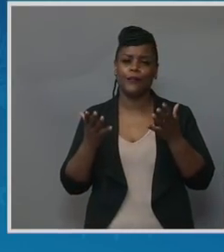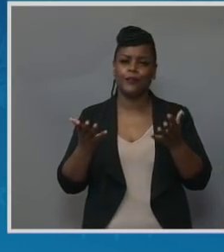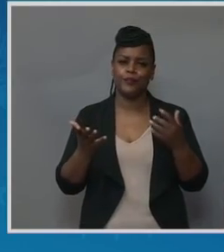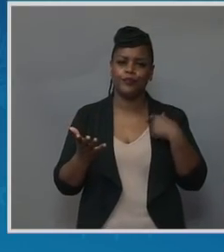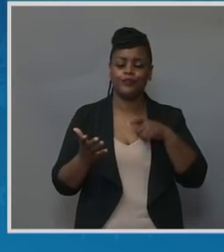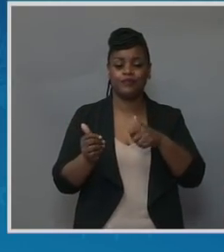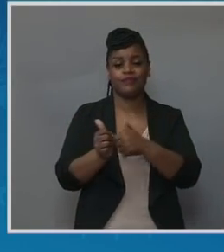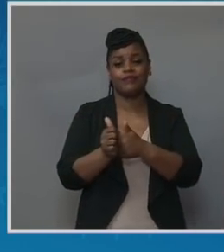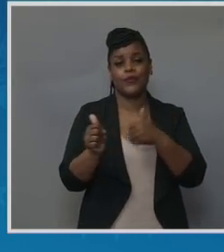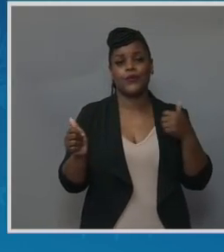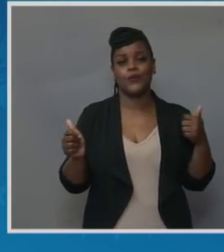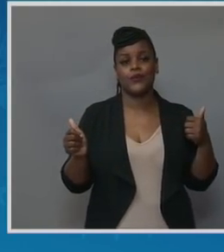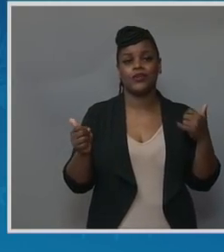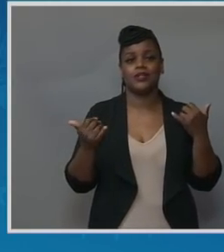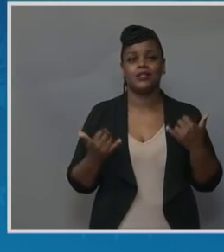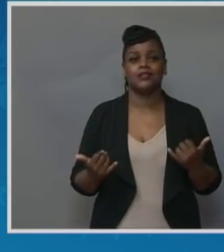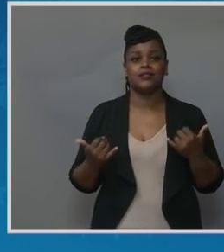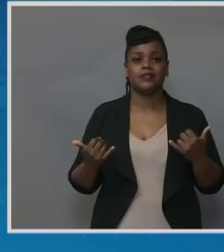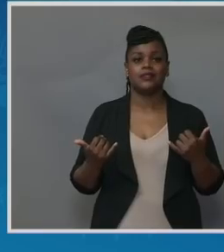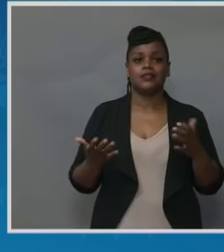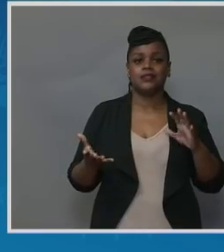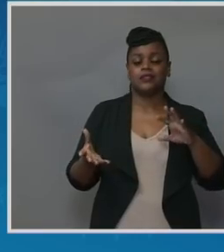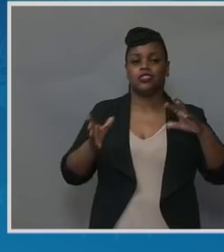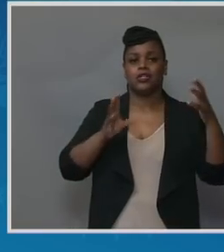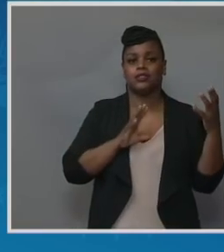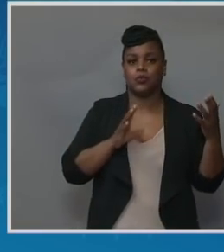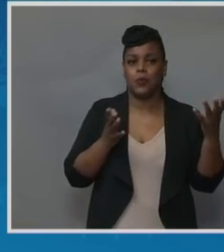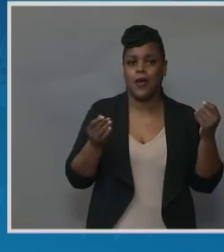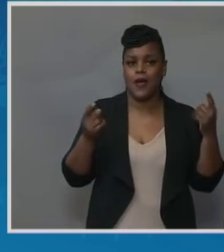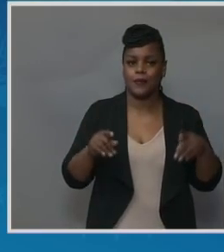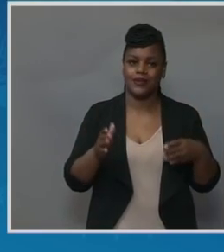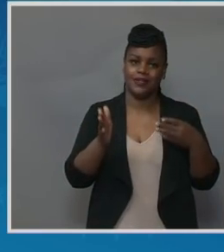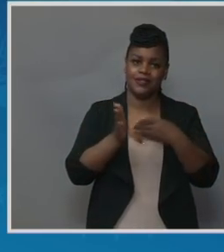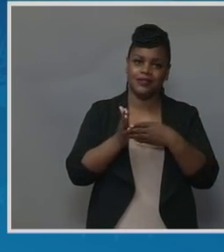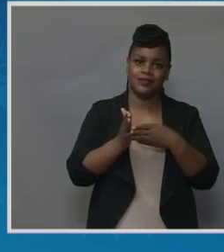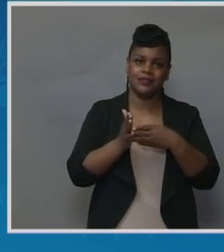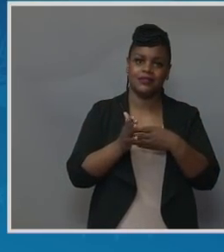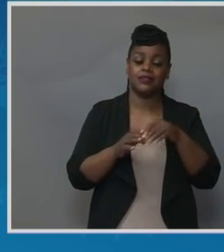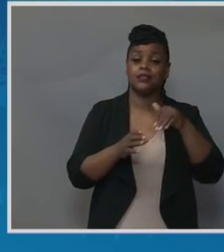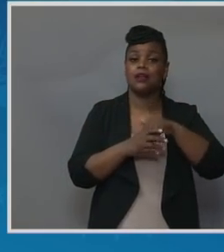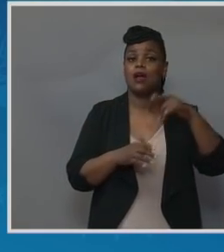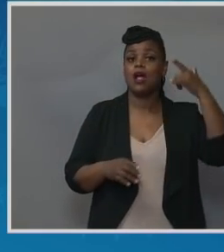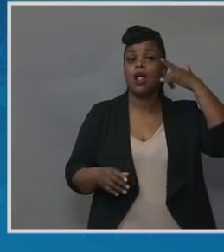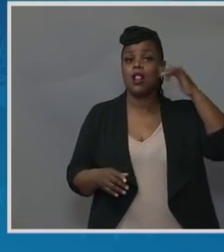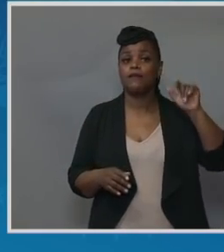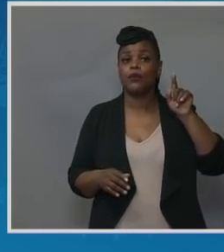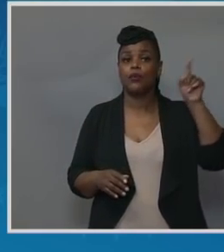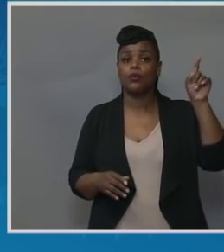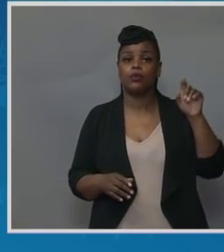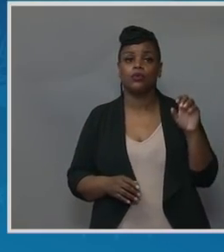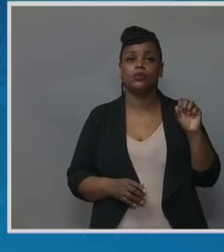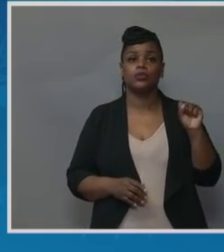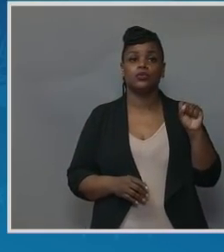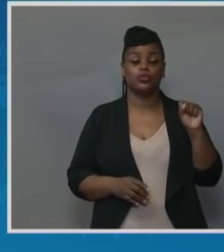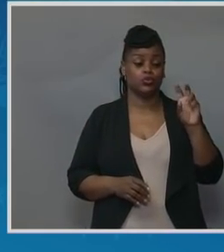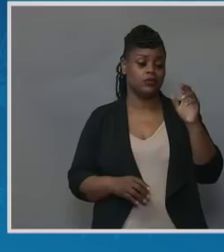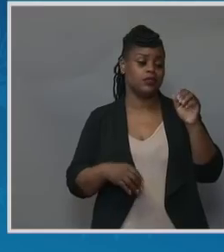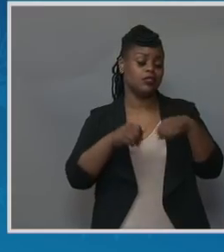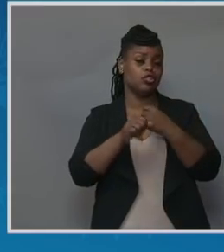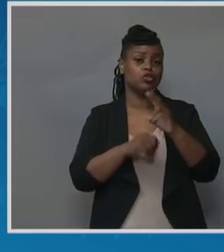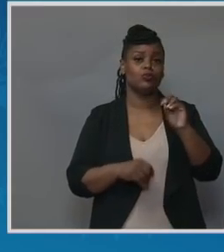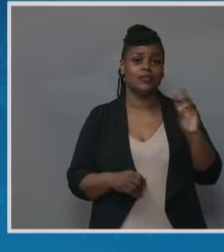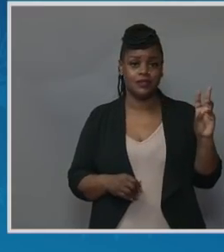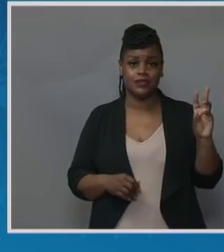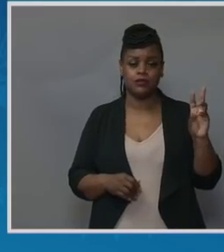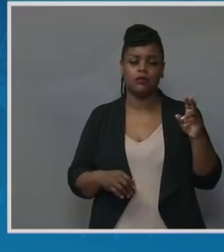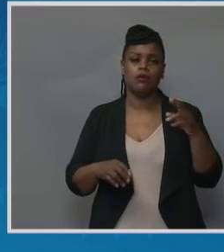from happening as we go forward. California actually in 2006 created a whole initiative. It was called, it is called the